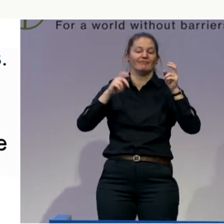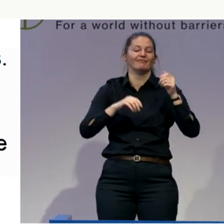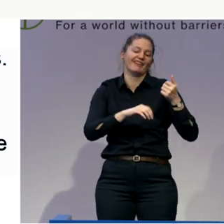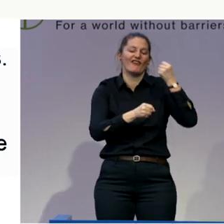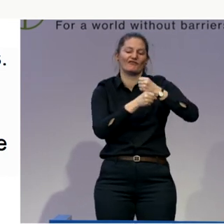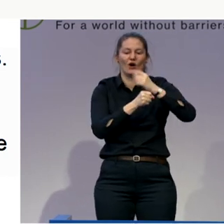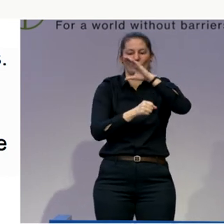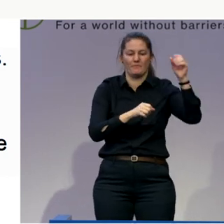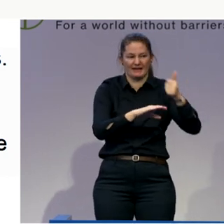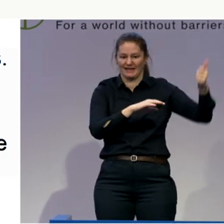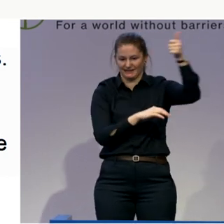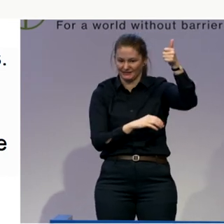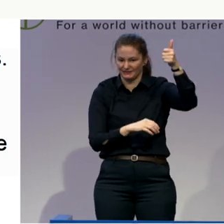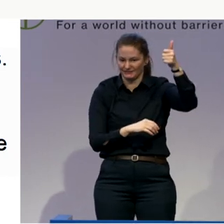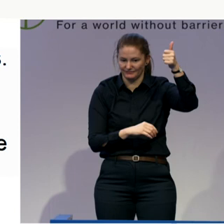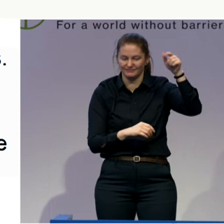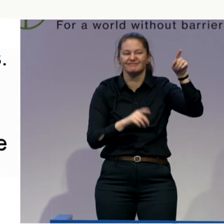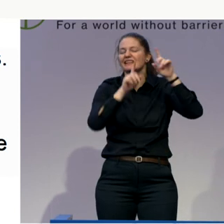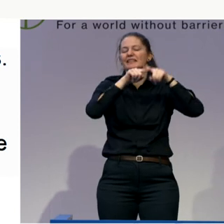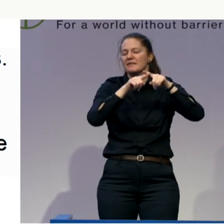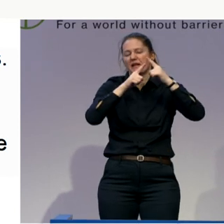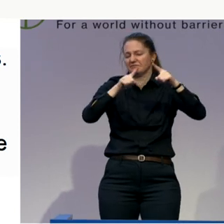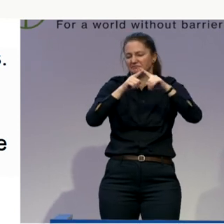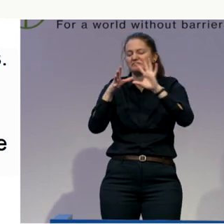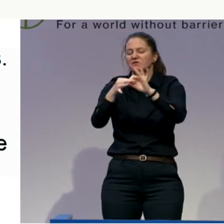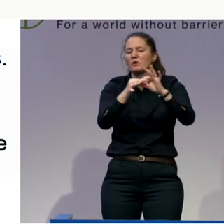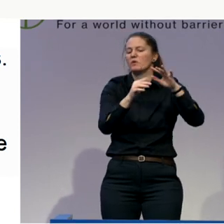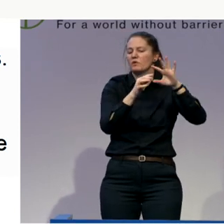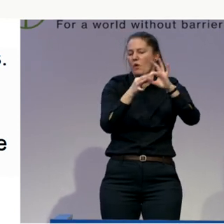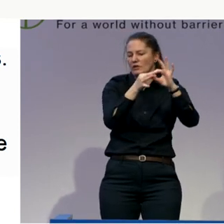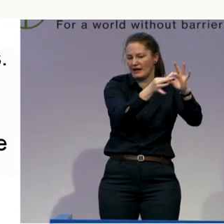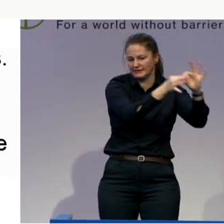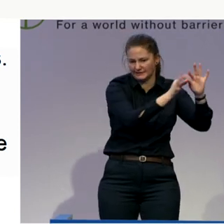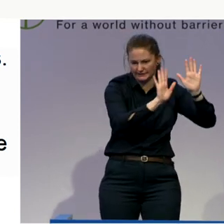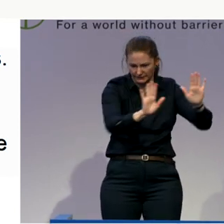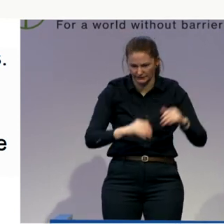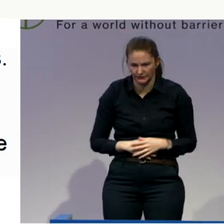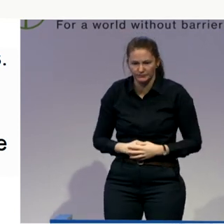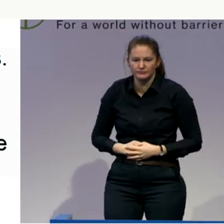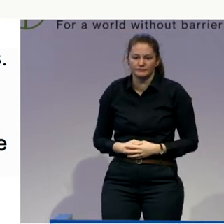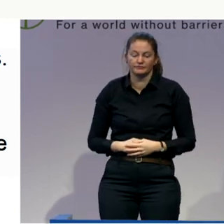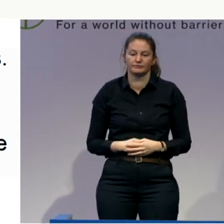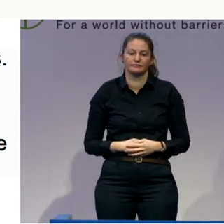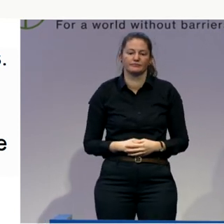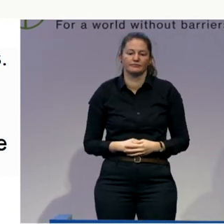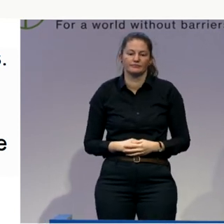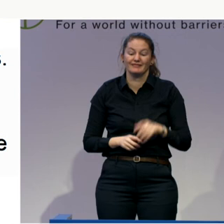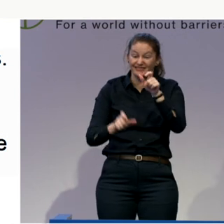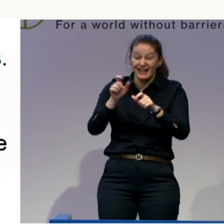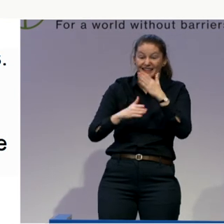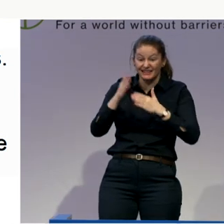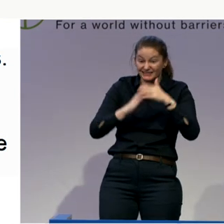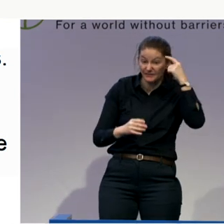so all of these are options for relationships whether it's intellectual disabled people, whether it's children and their parents. One